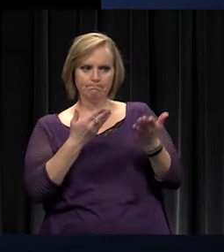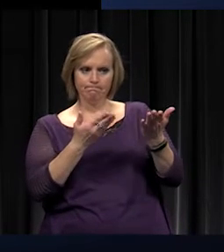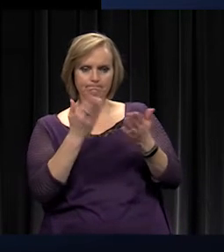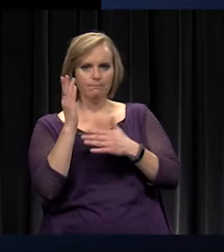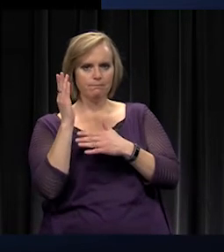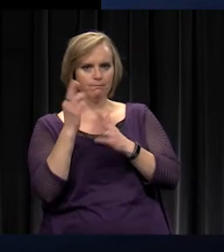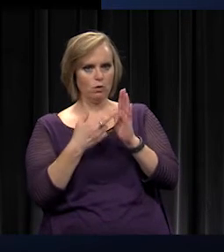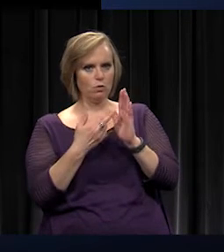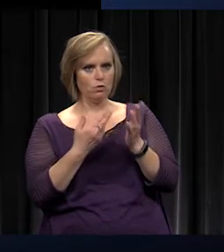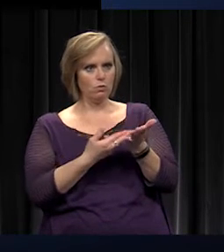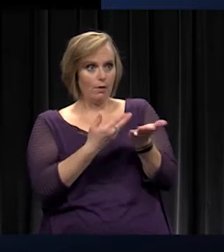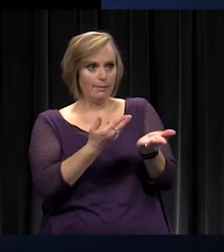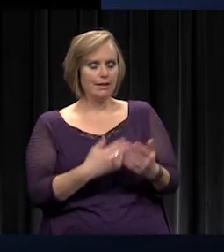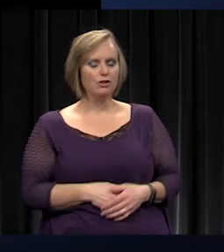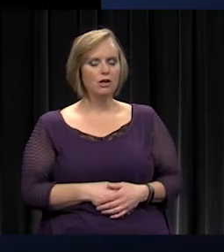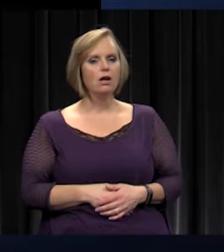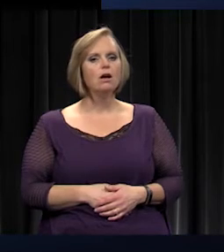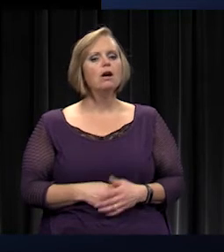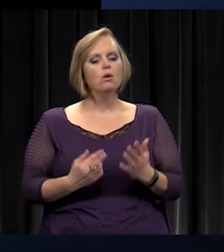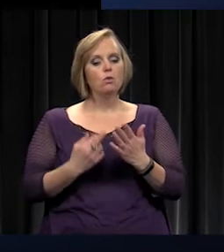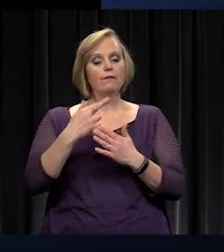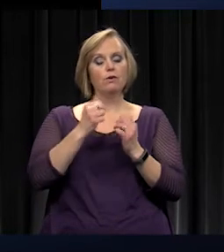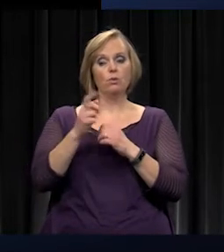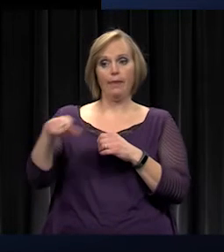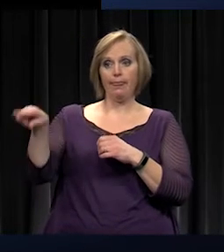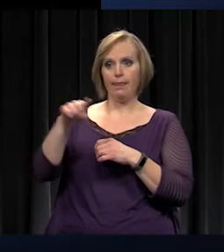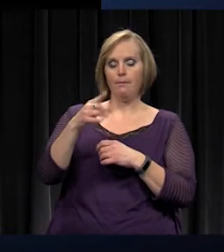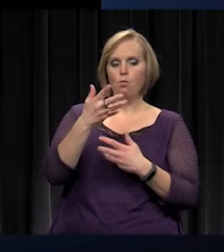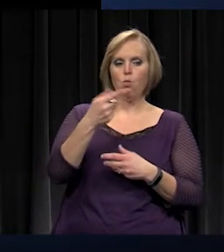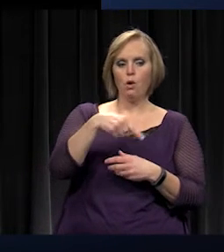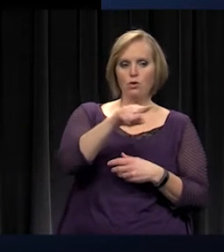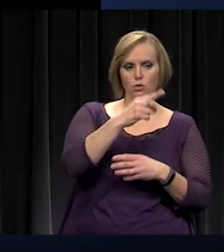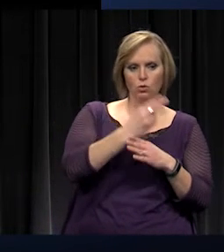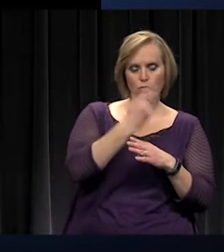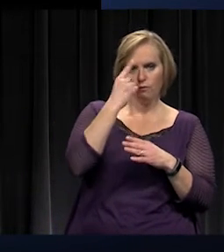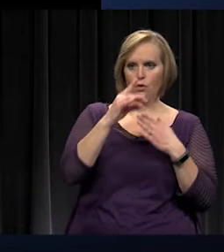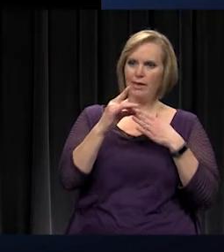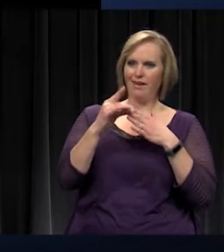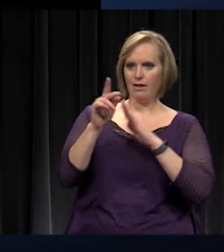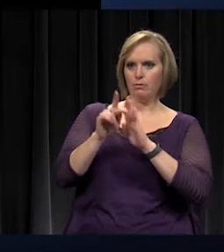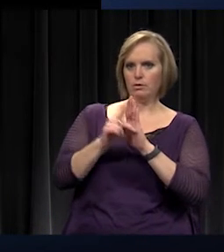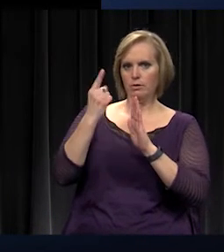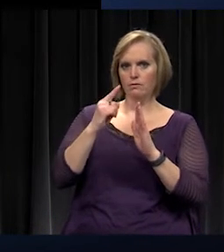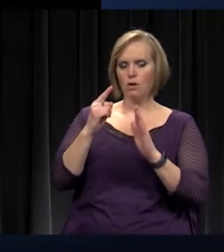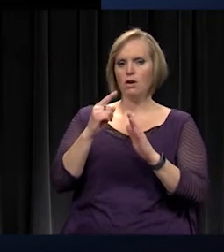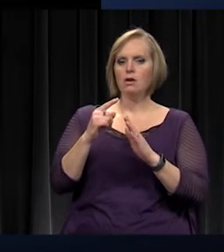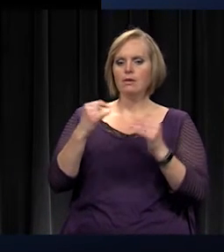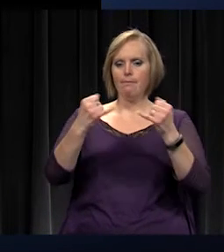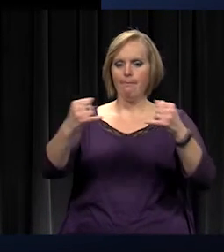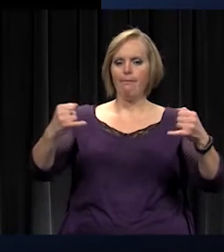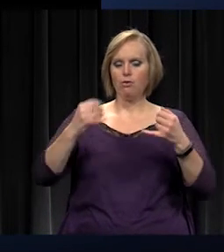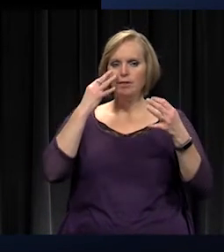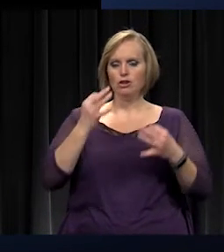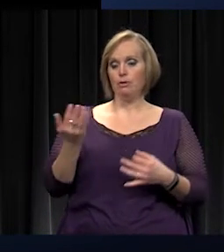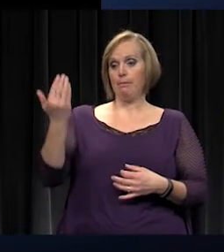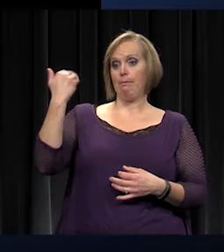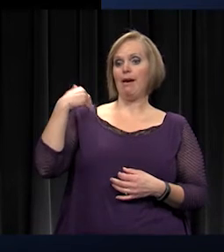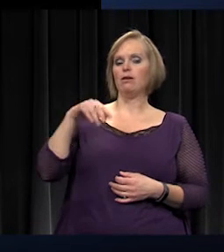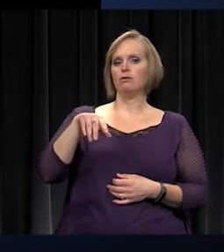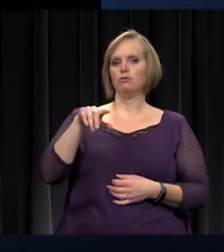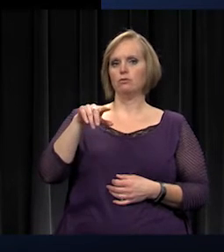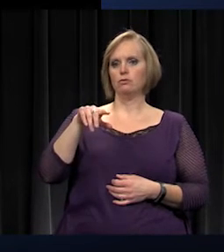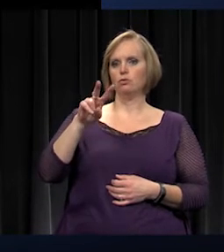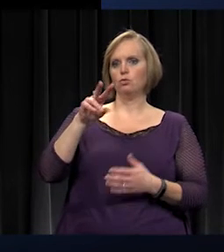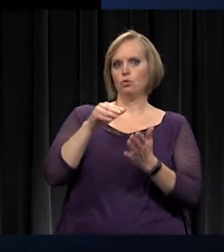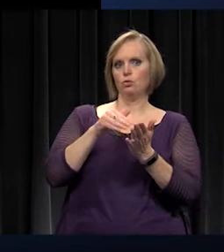reviewed with them what you guys use in terms of guiding principles for boundary decisions back in 2005, and your responsibility